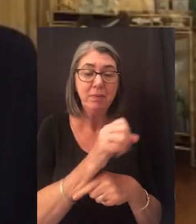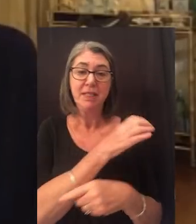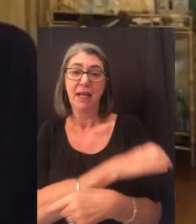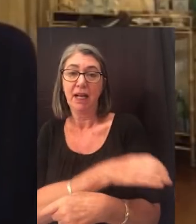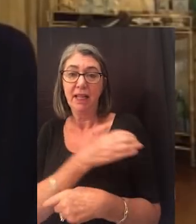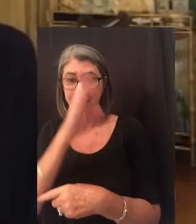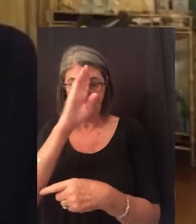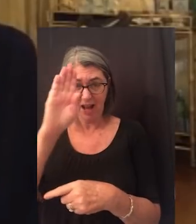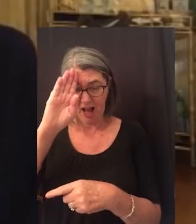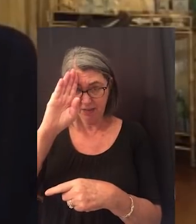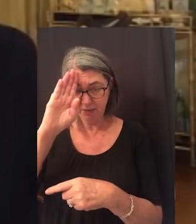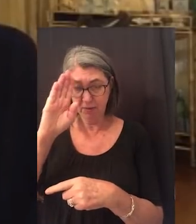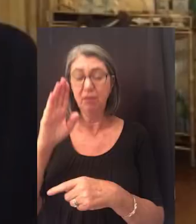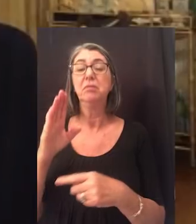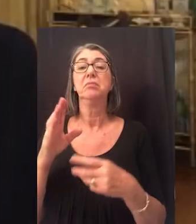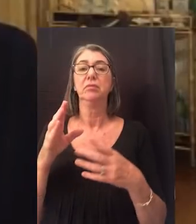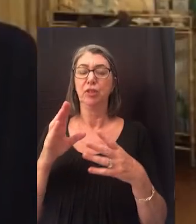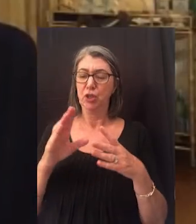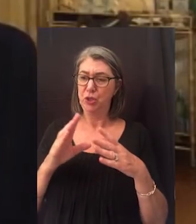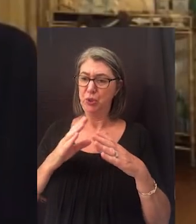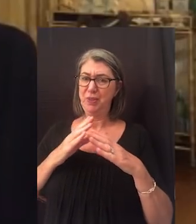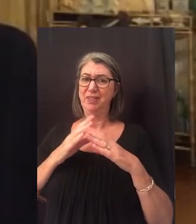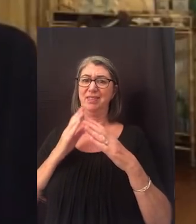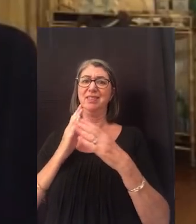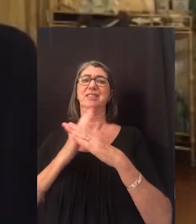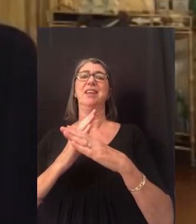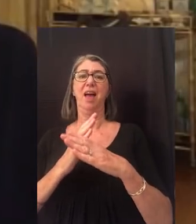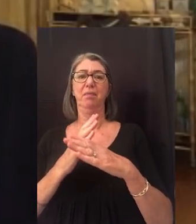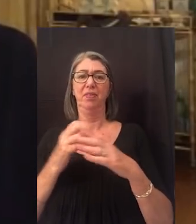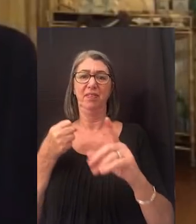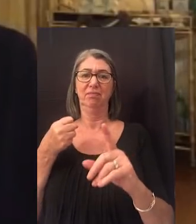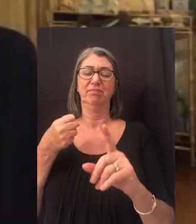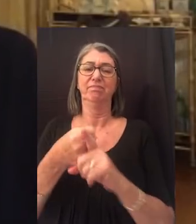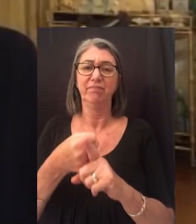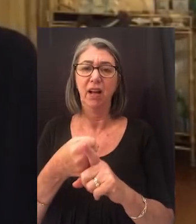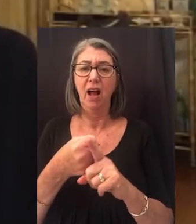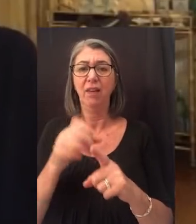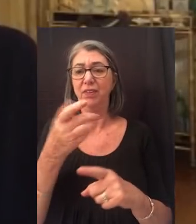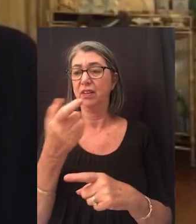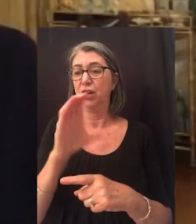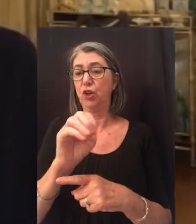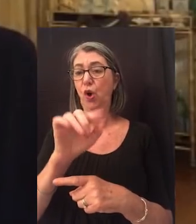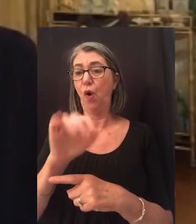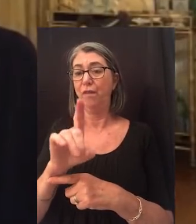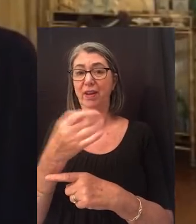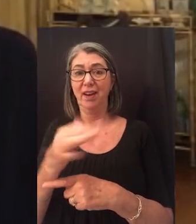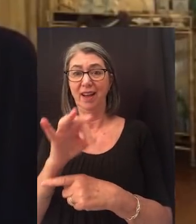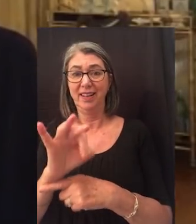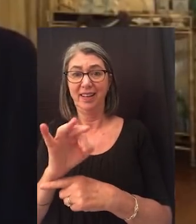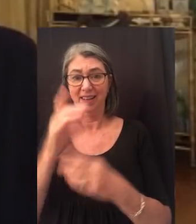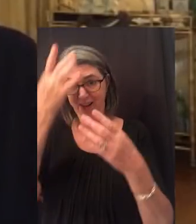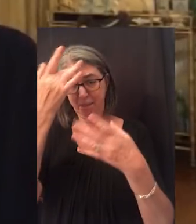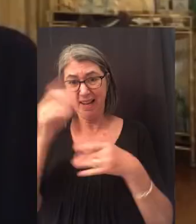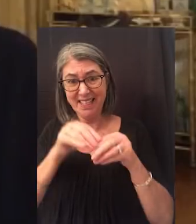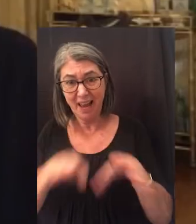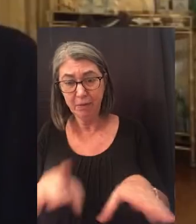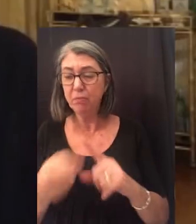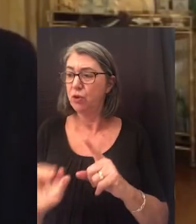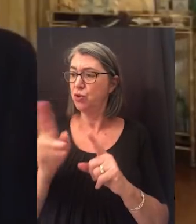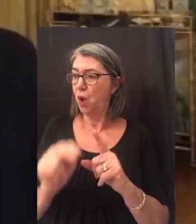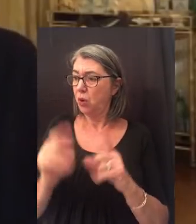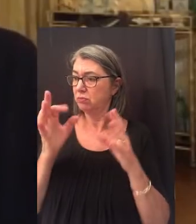clinics, and hospitals to stem the impact of the COVID-19 pandemic, but your own wisdom in choosing